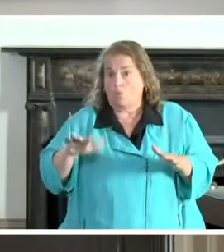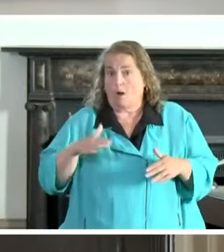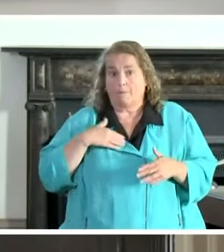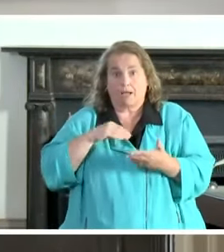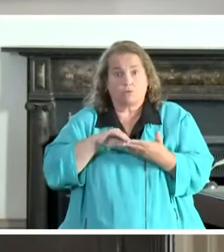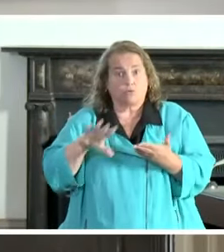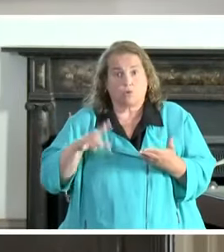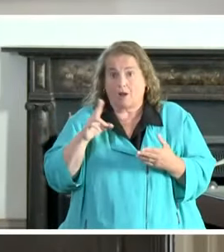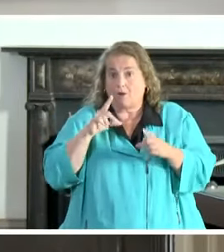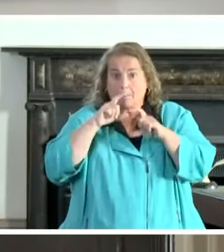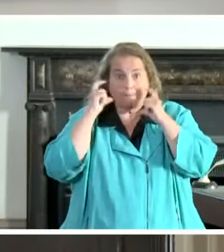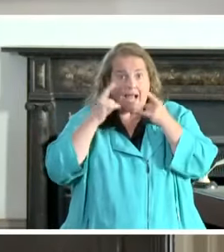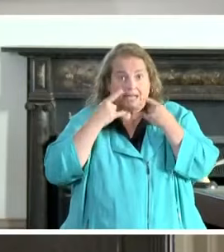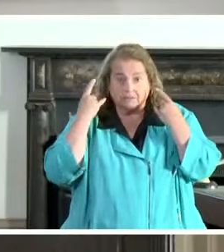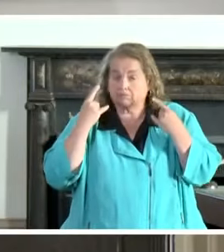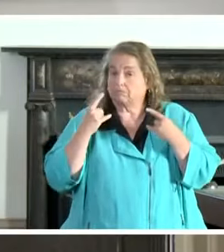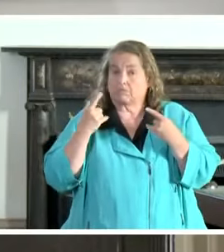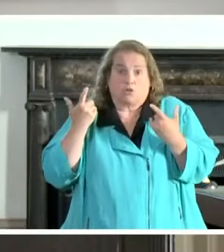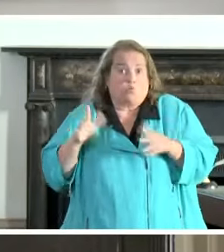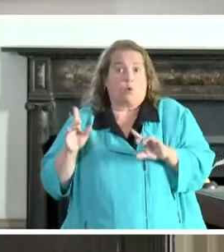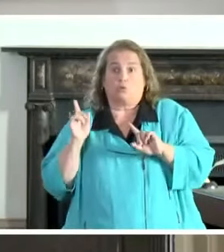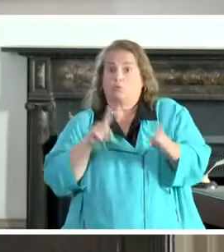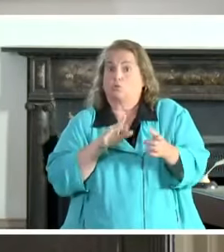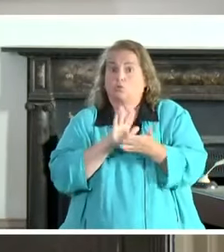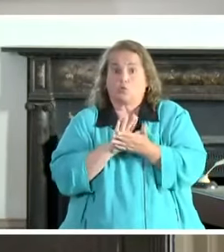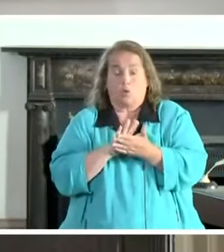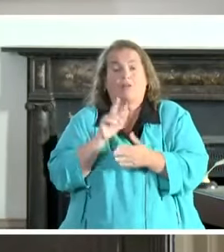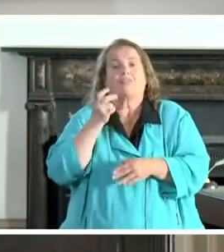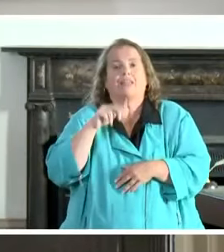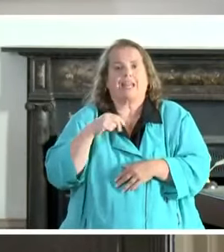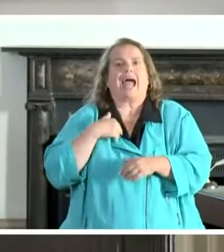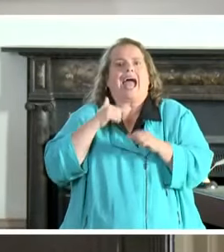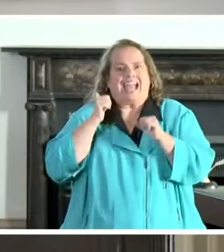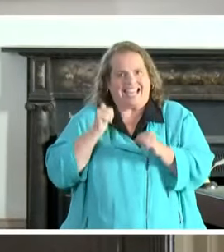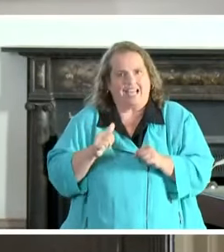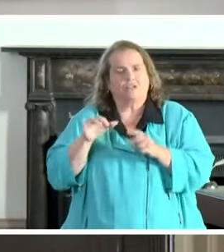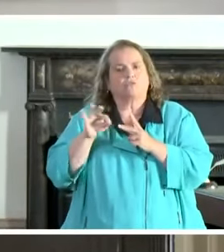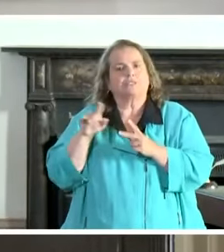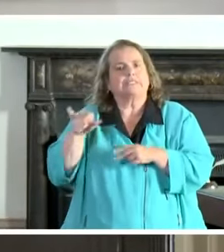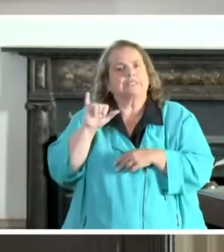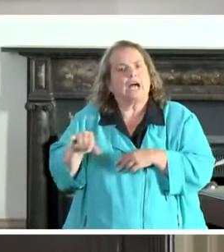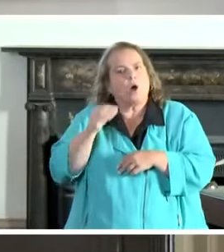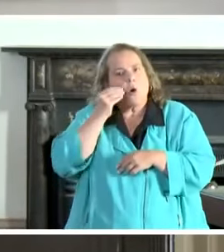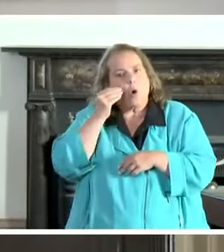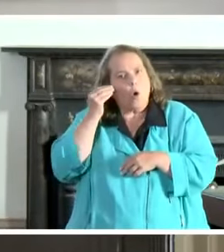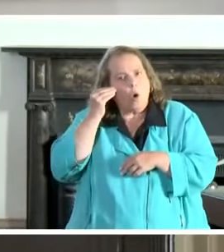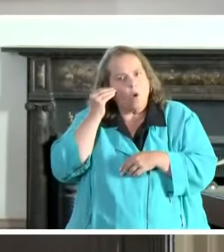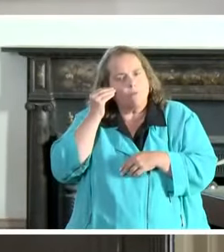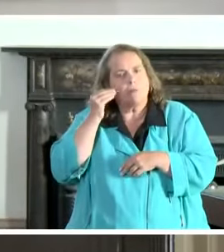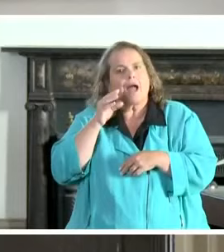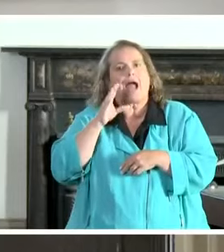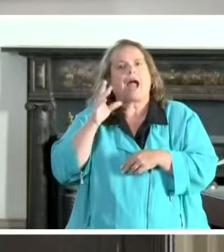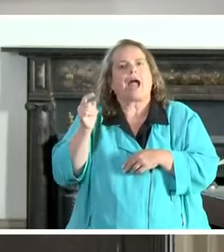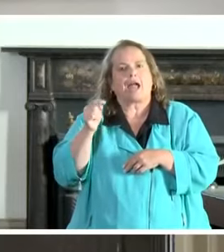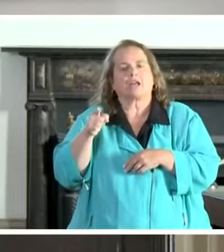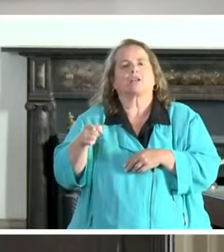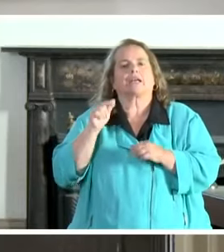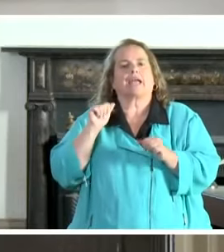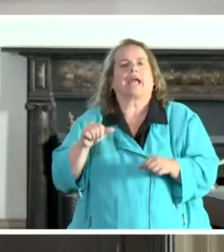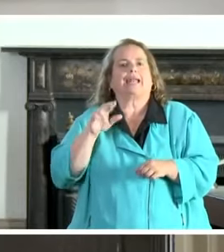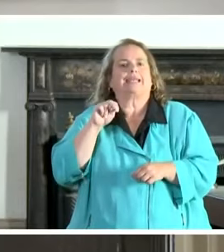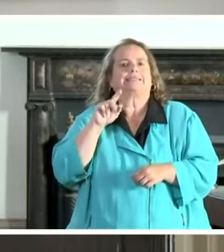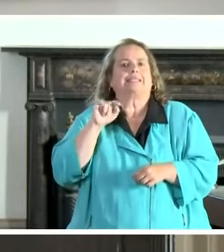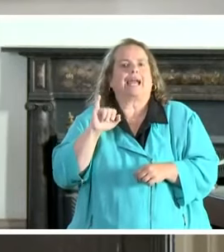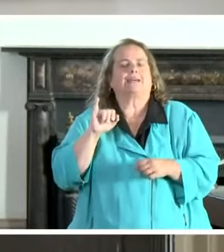student to wear a mask and attend school that way, then they can stay at home and the instruction can be delivered digitally if that's what the school